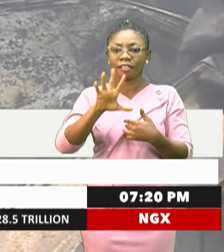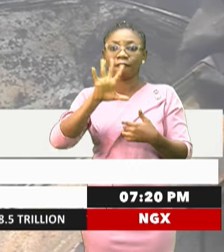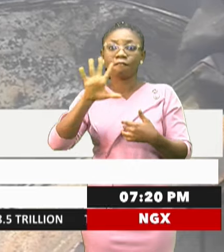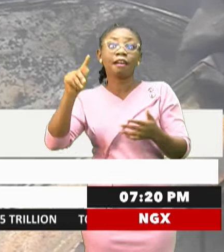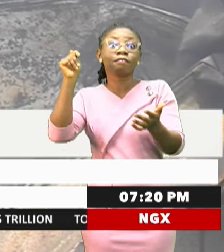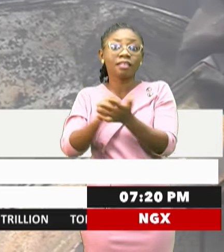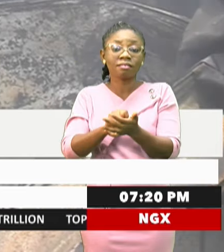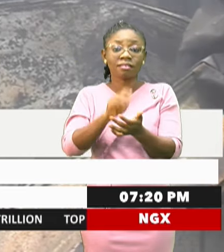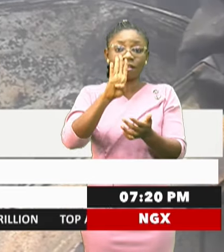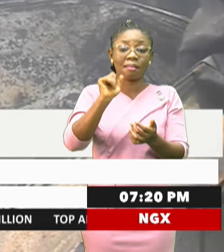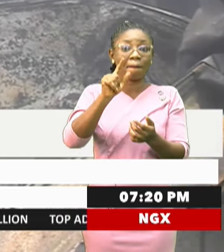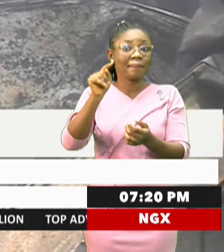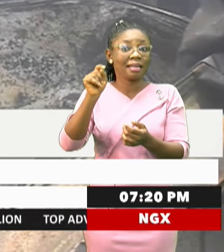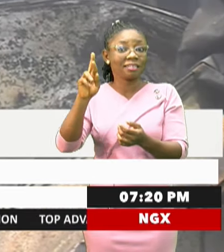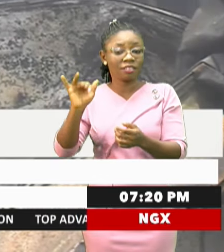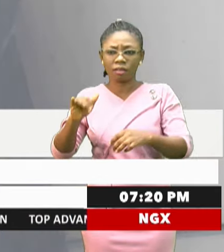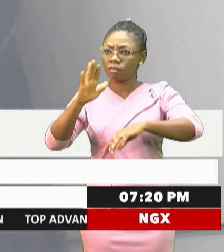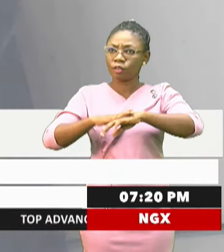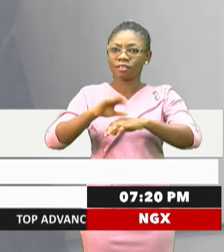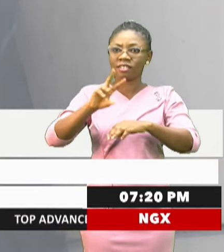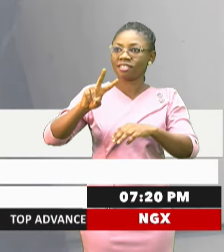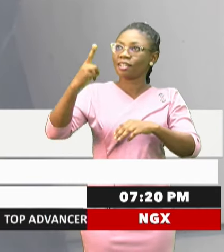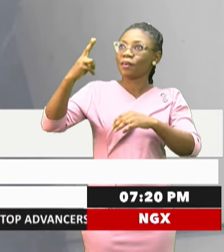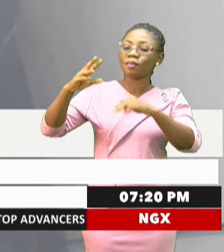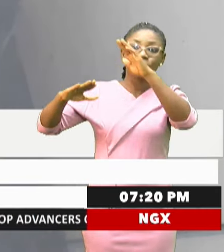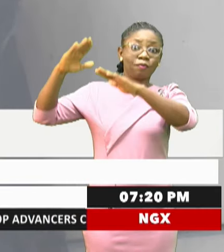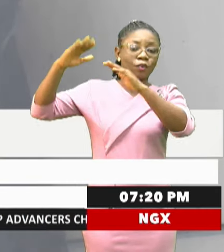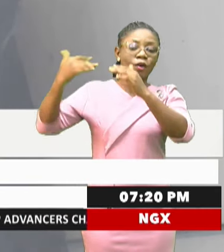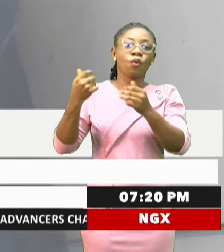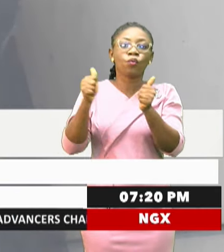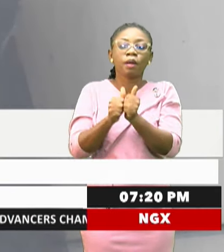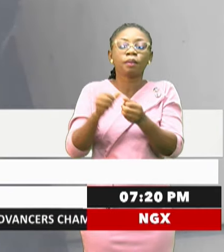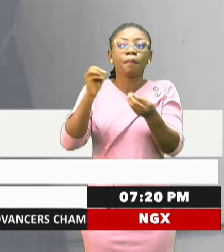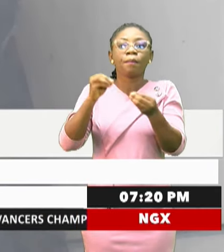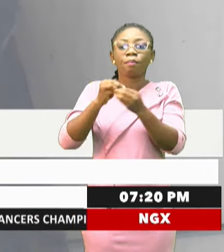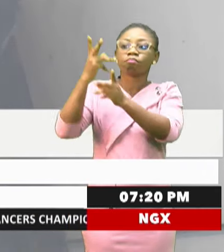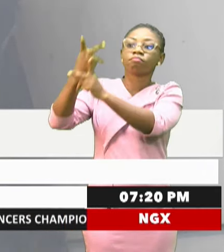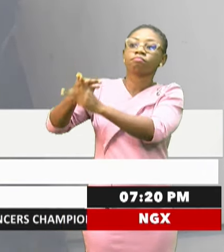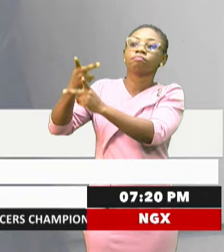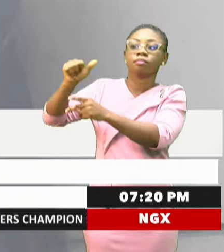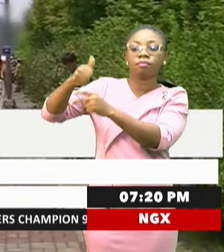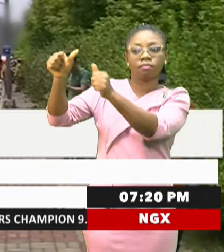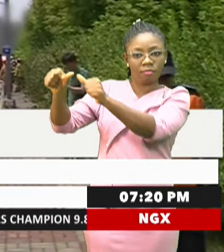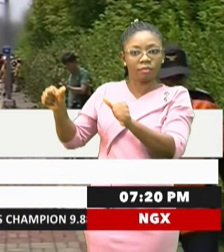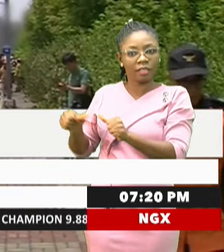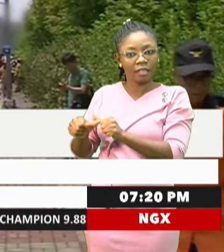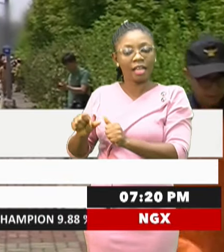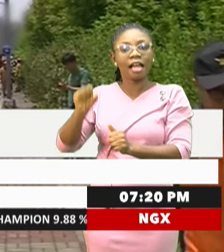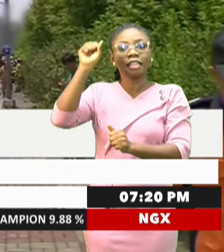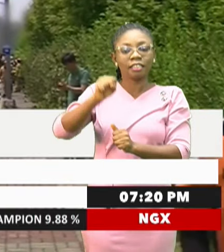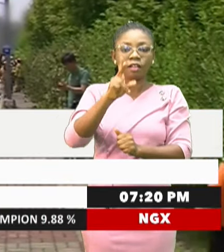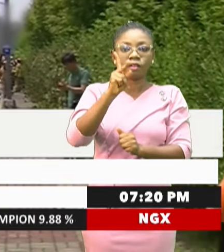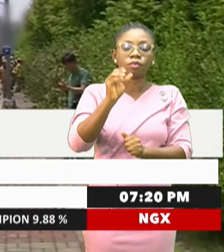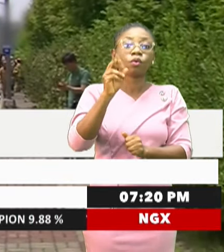cells on the second floor in storage, with more batteries stored in other areas. South Korea's president,